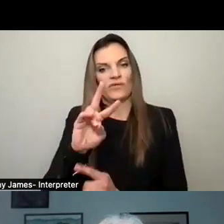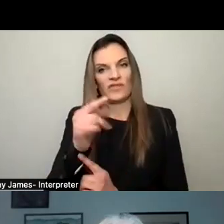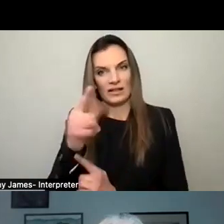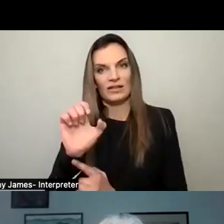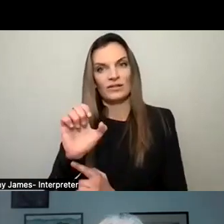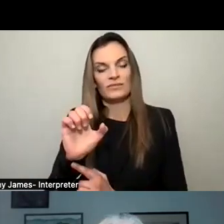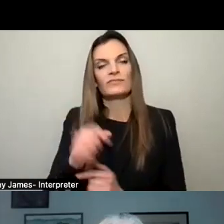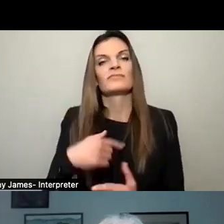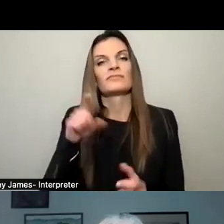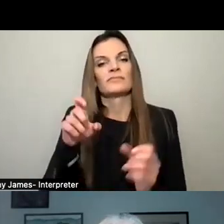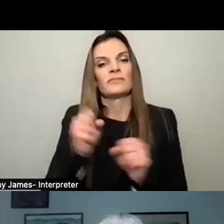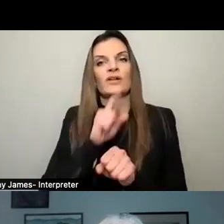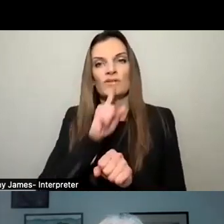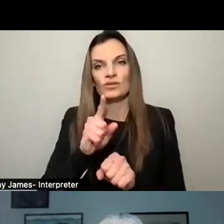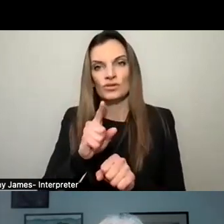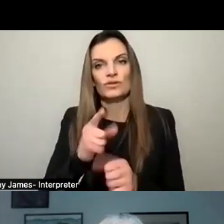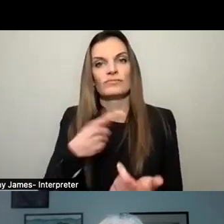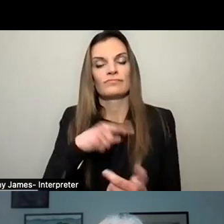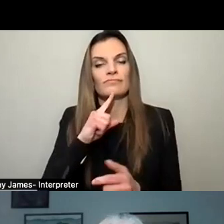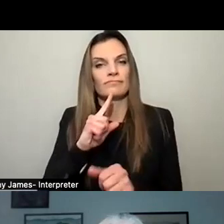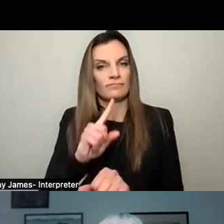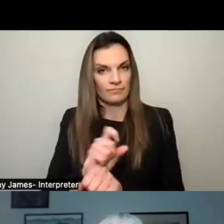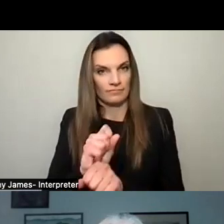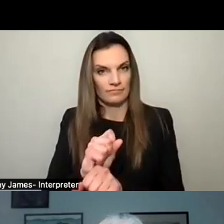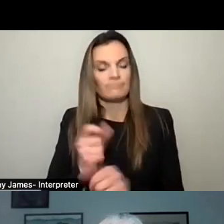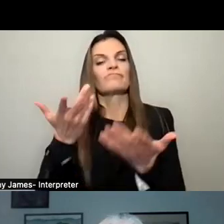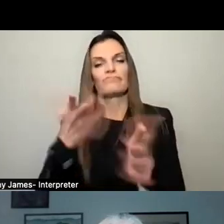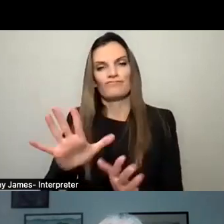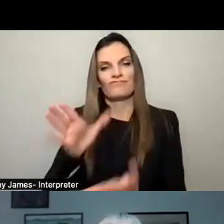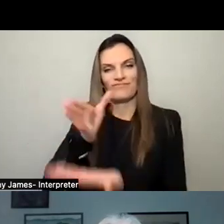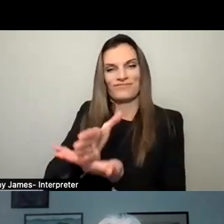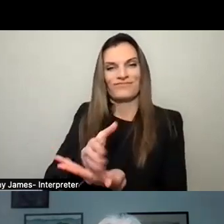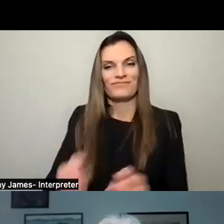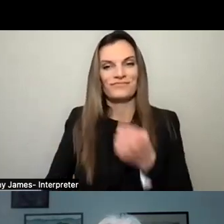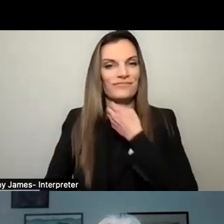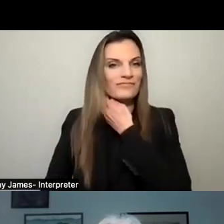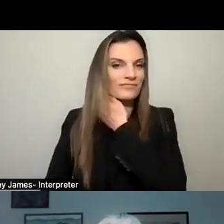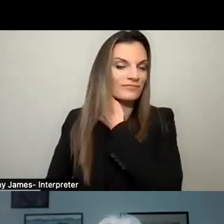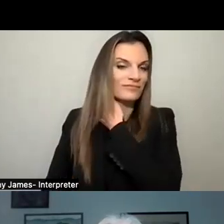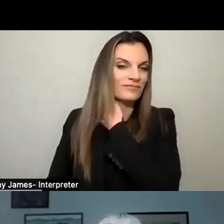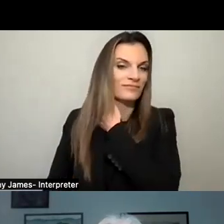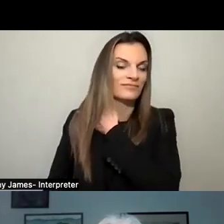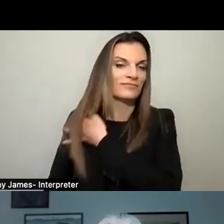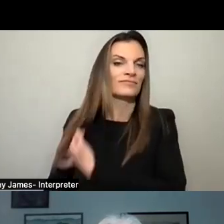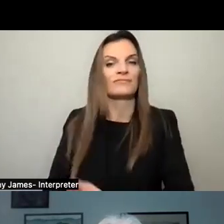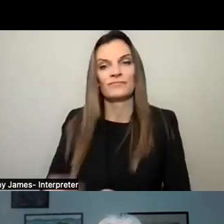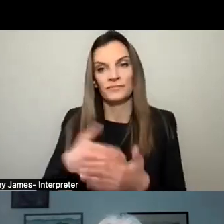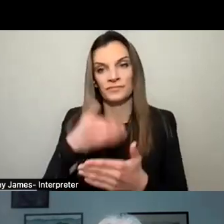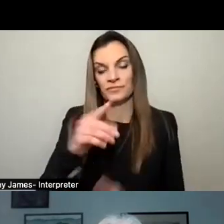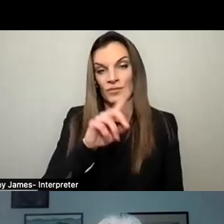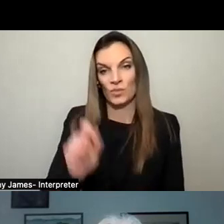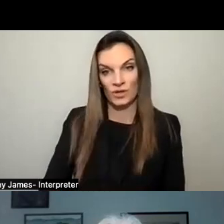them are brand new and we need to make sure they're changing. Thank you. Thank you. On to our next